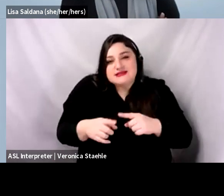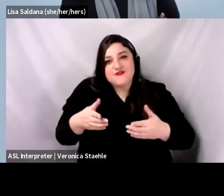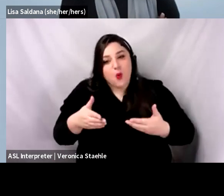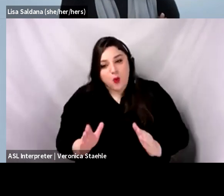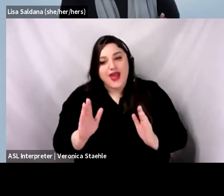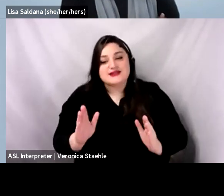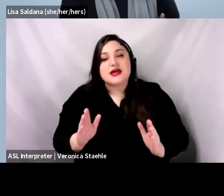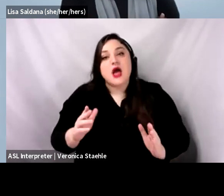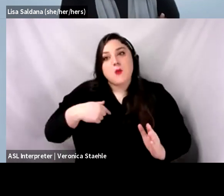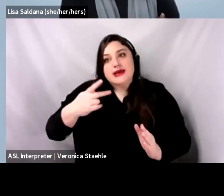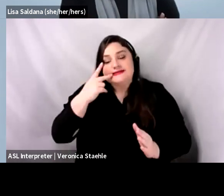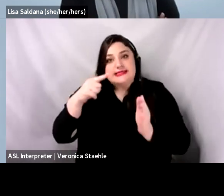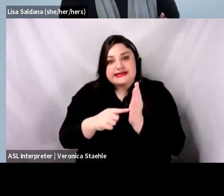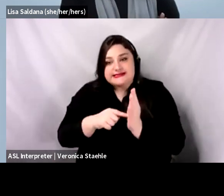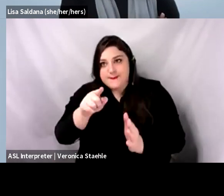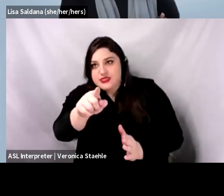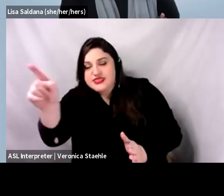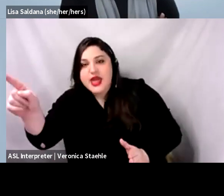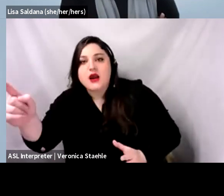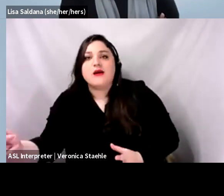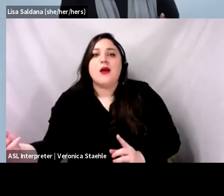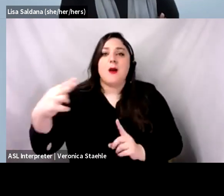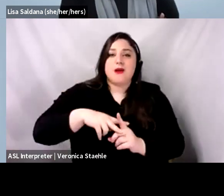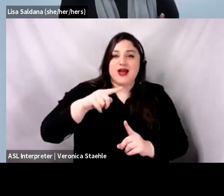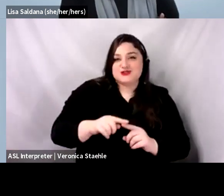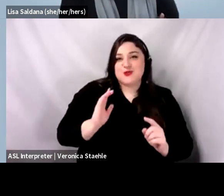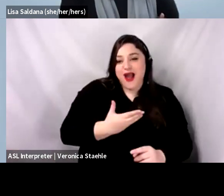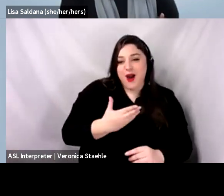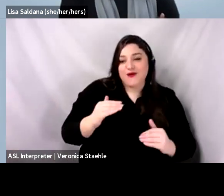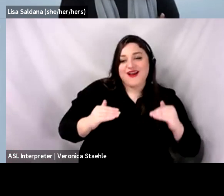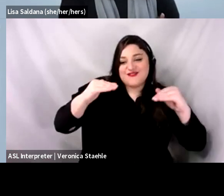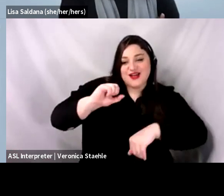really, I think, learn from, uh, and advance the work we're doing in implementation.